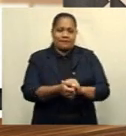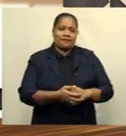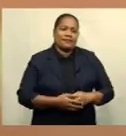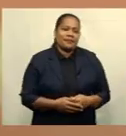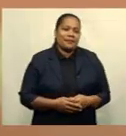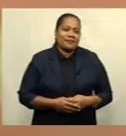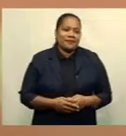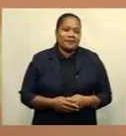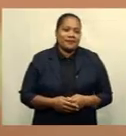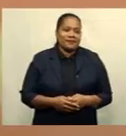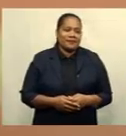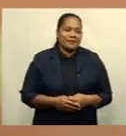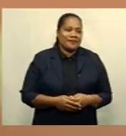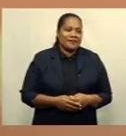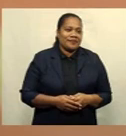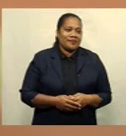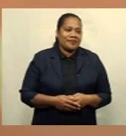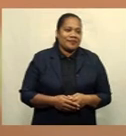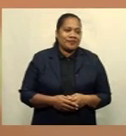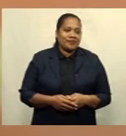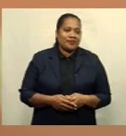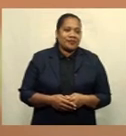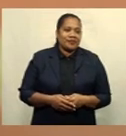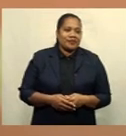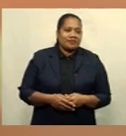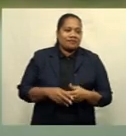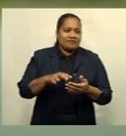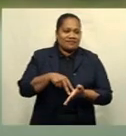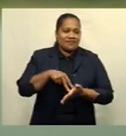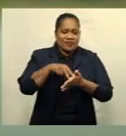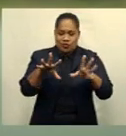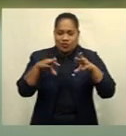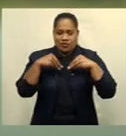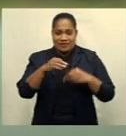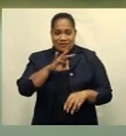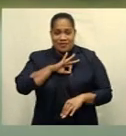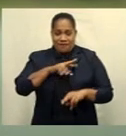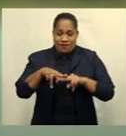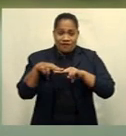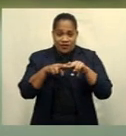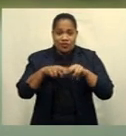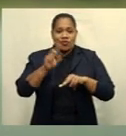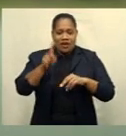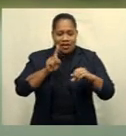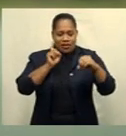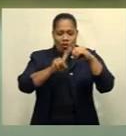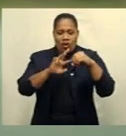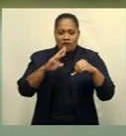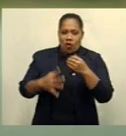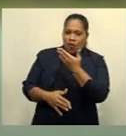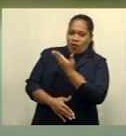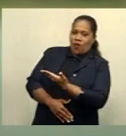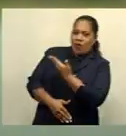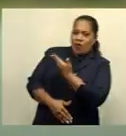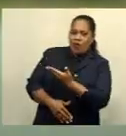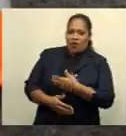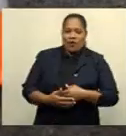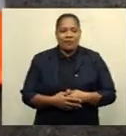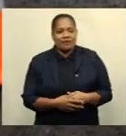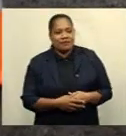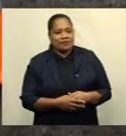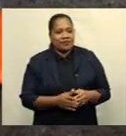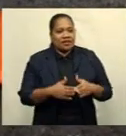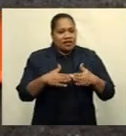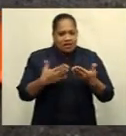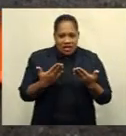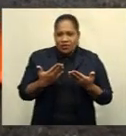has more. Standing up on the podium to get a medal for Fiji is the goal for the 25-year-old. We have to improvise now with